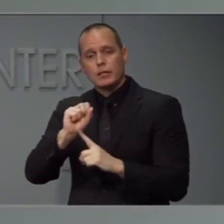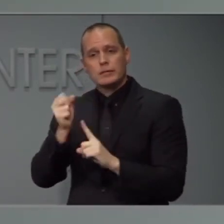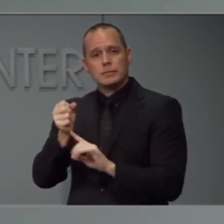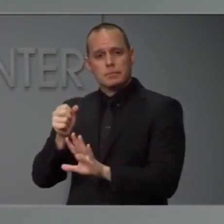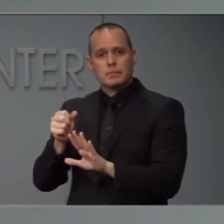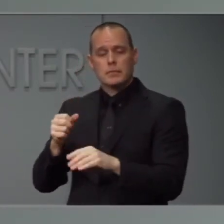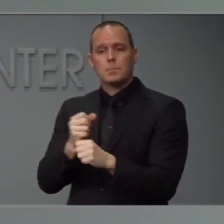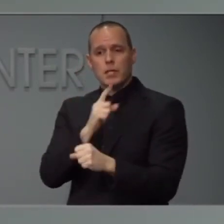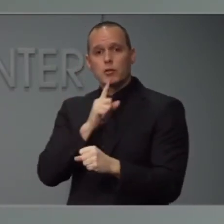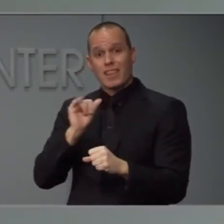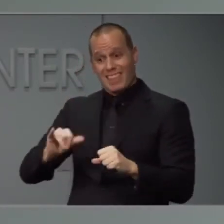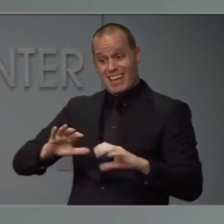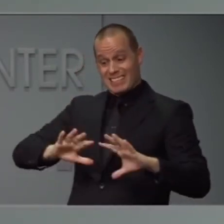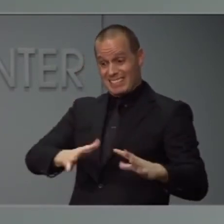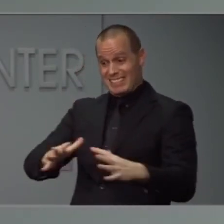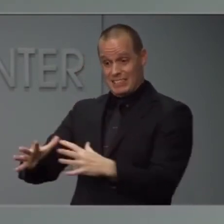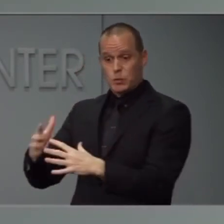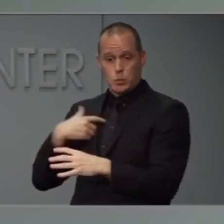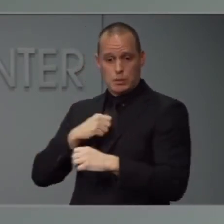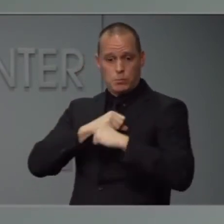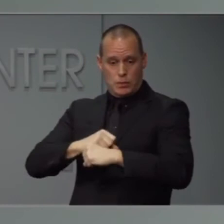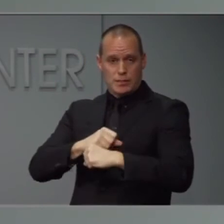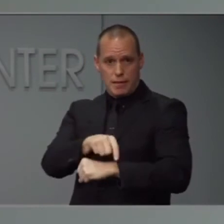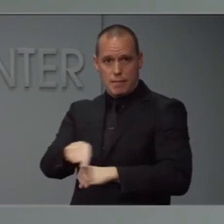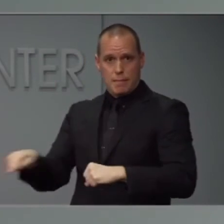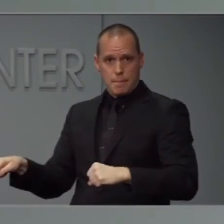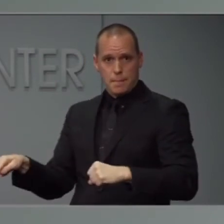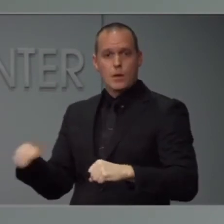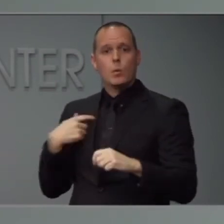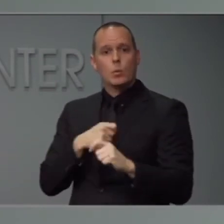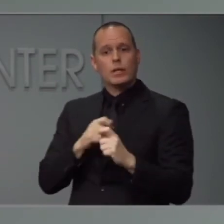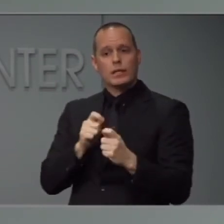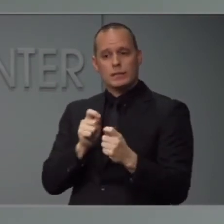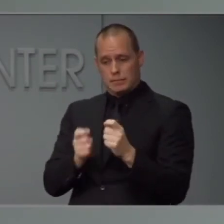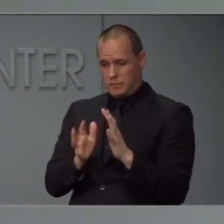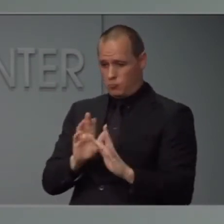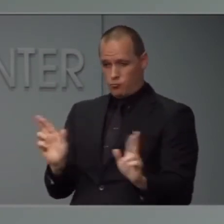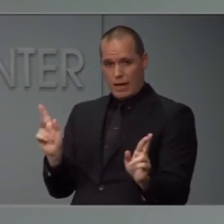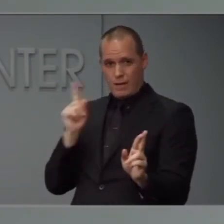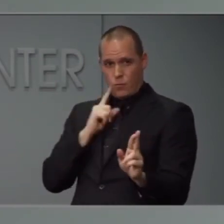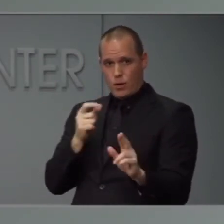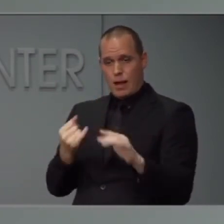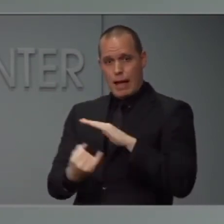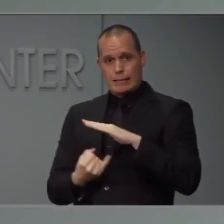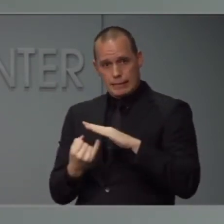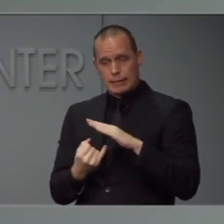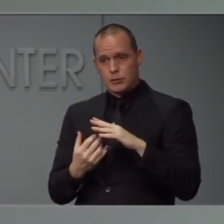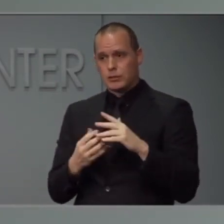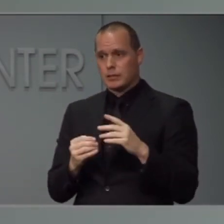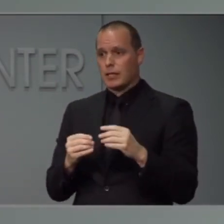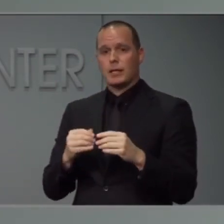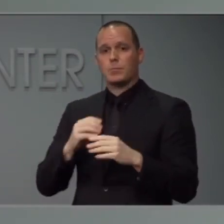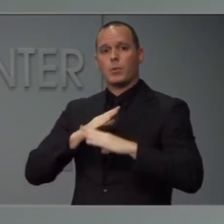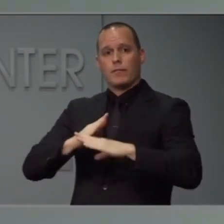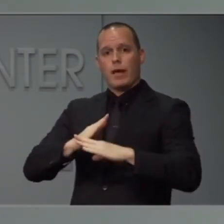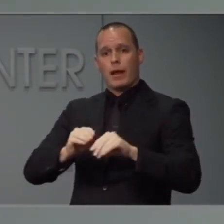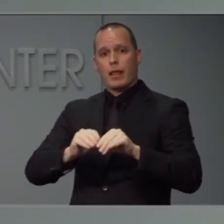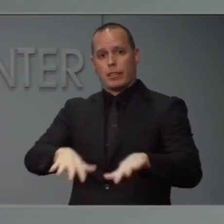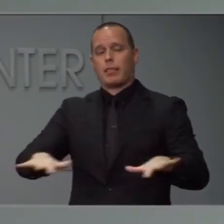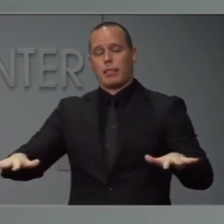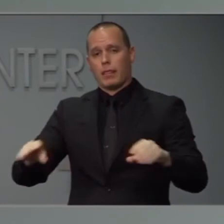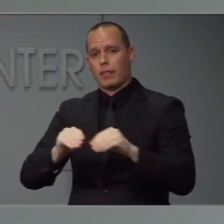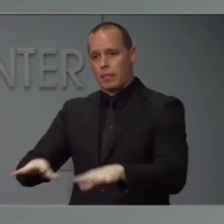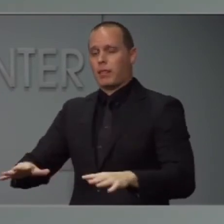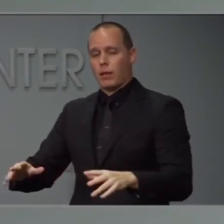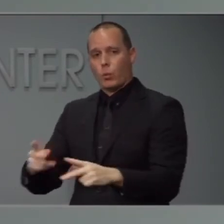protecting those settings and we're able to tailor for isolation and outbreaks to prevent further spread